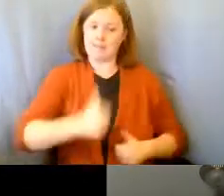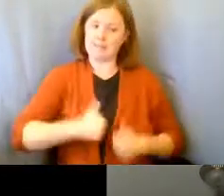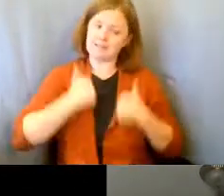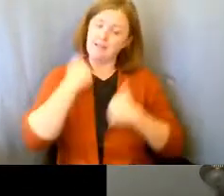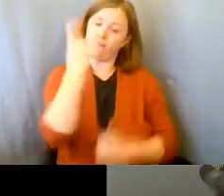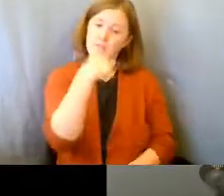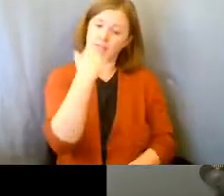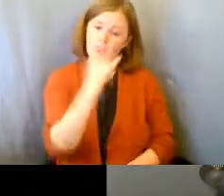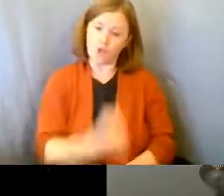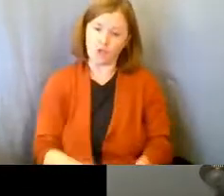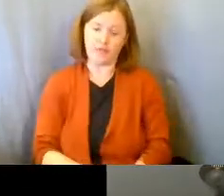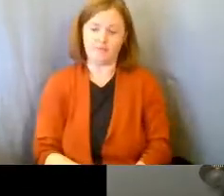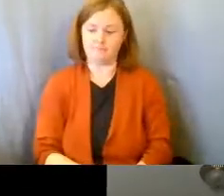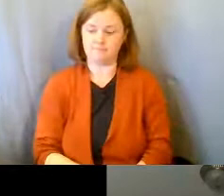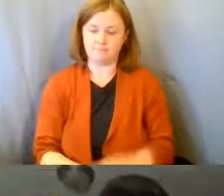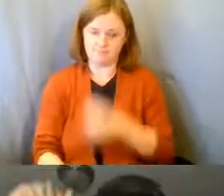like.